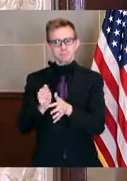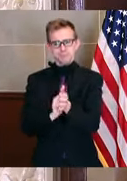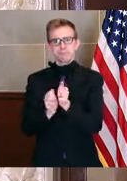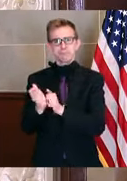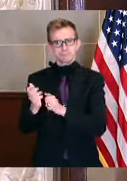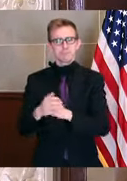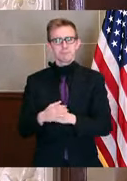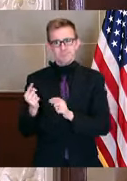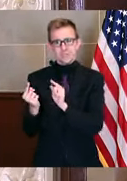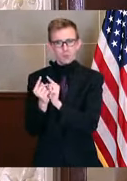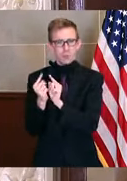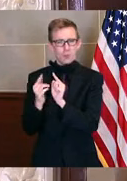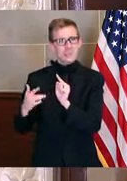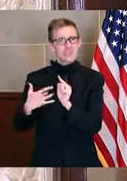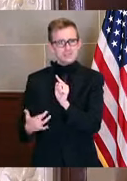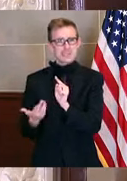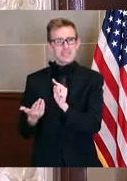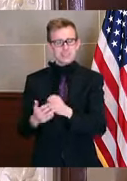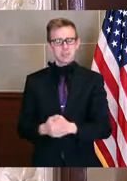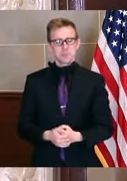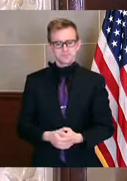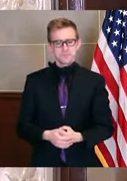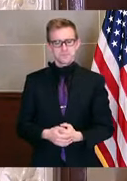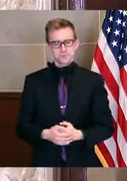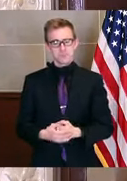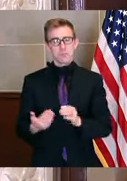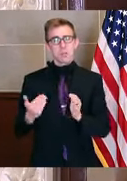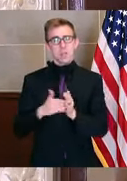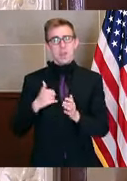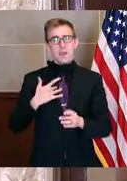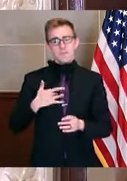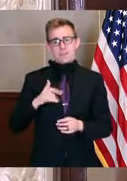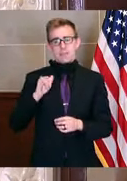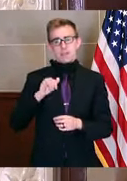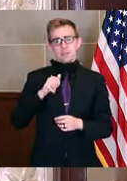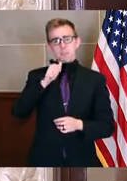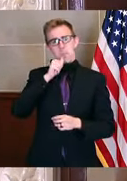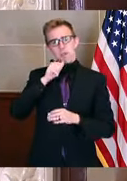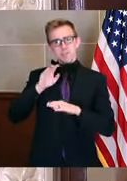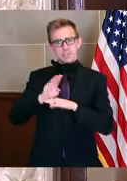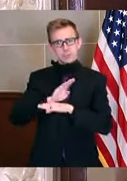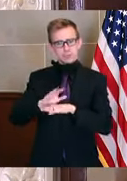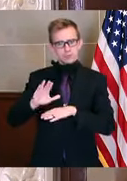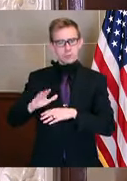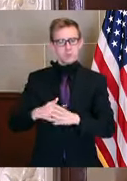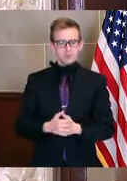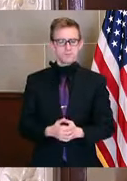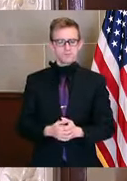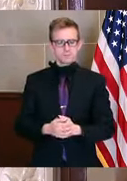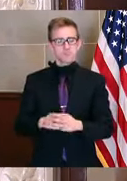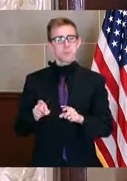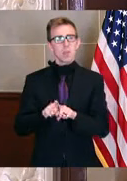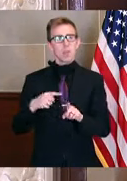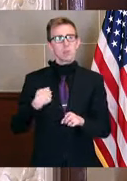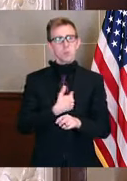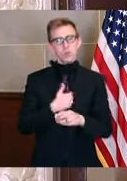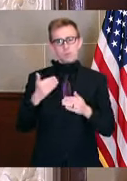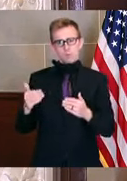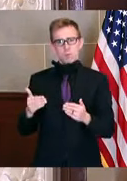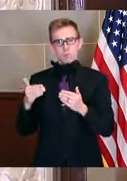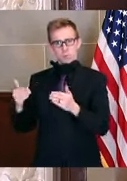close quarters that you may see that. But again, I think that's going to be driven by the private sector. But as we move forward,